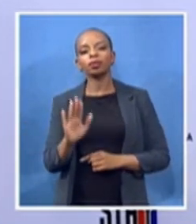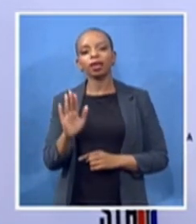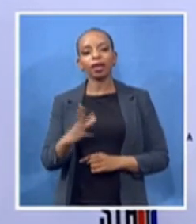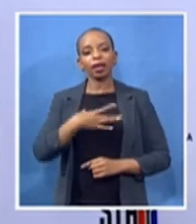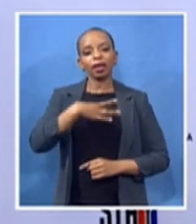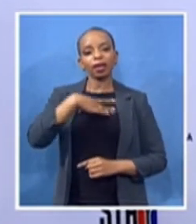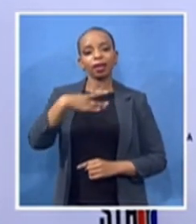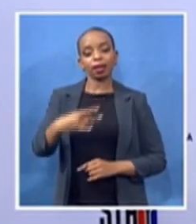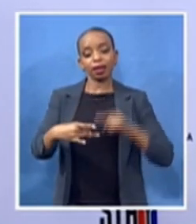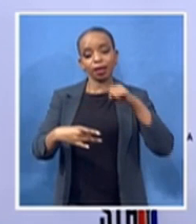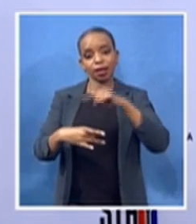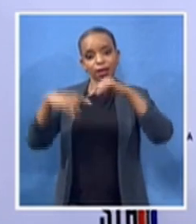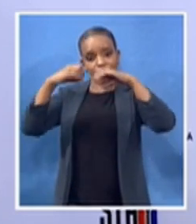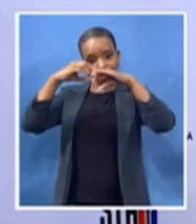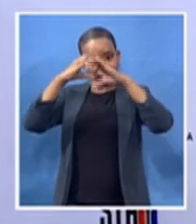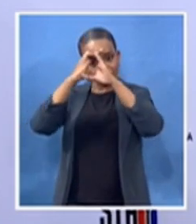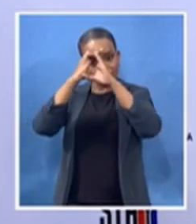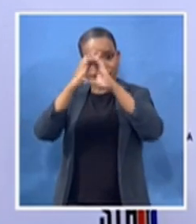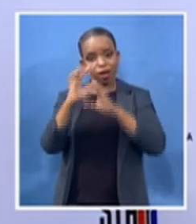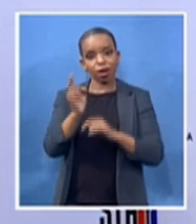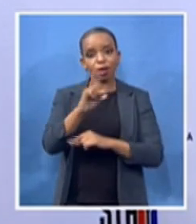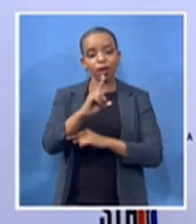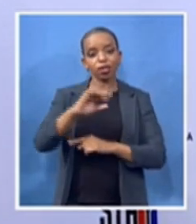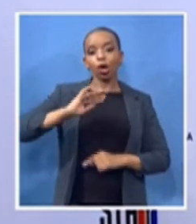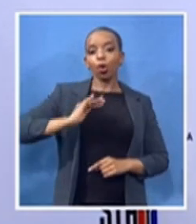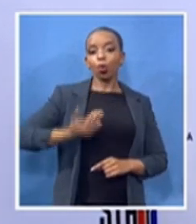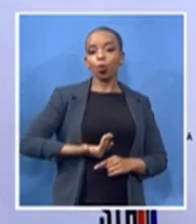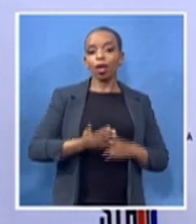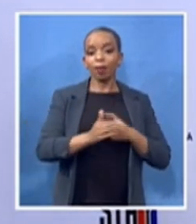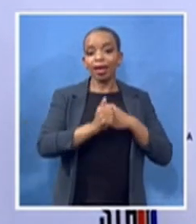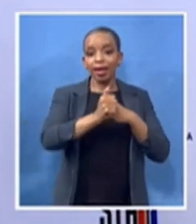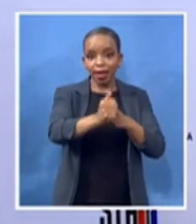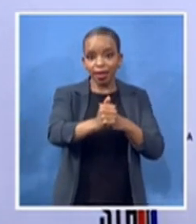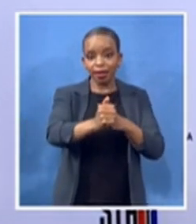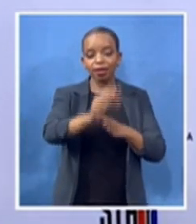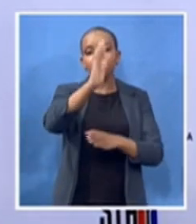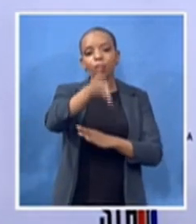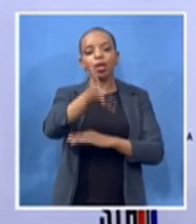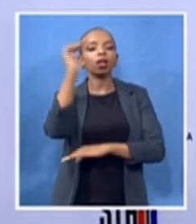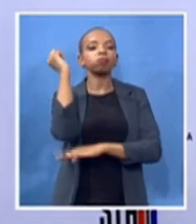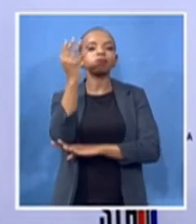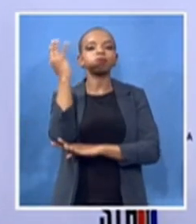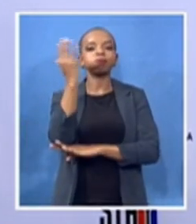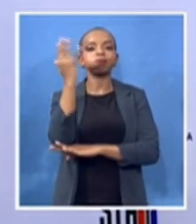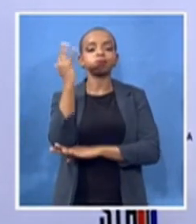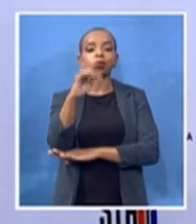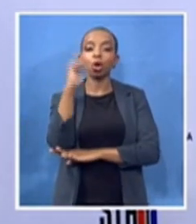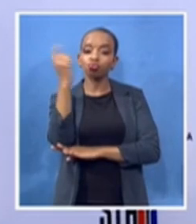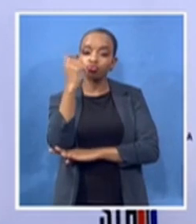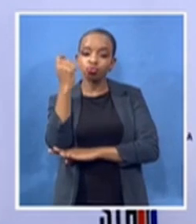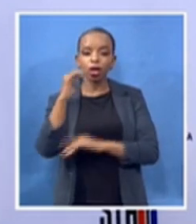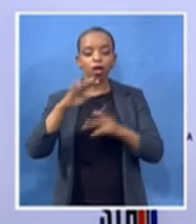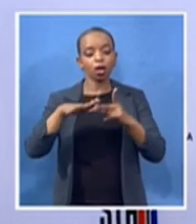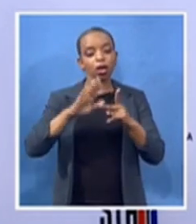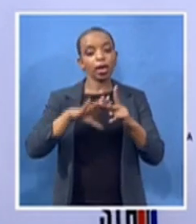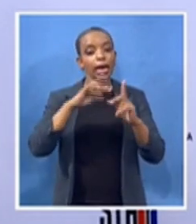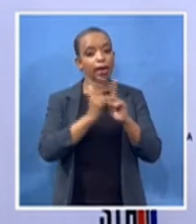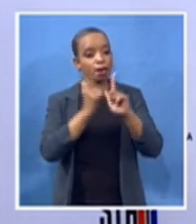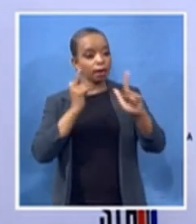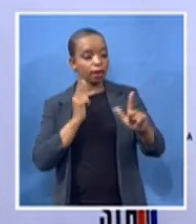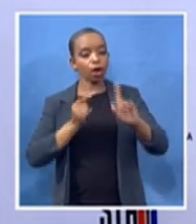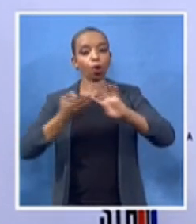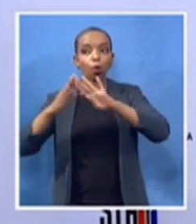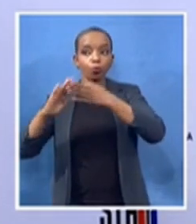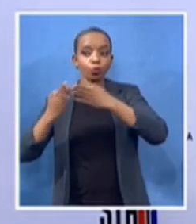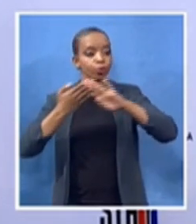leaders rather on solutions needed for our rural and township communities also in june there will be the